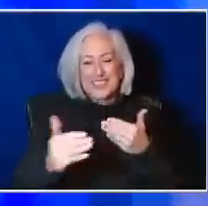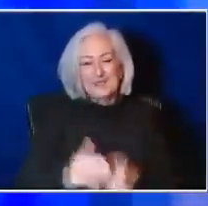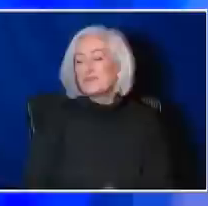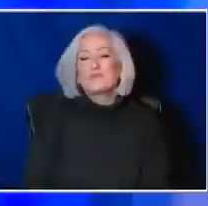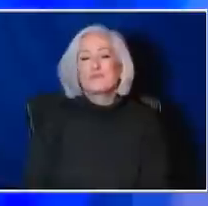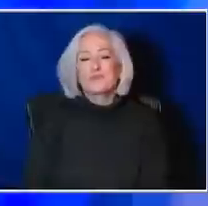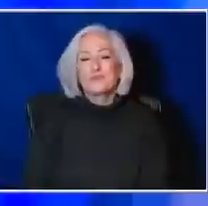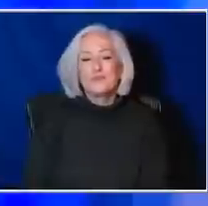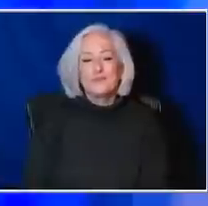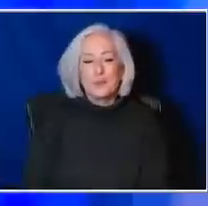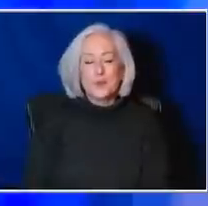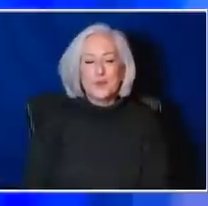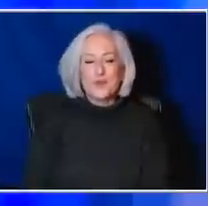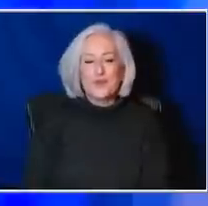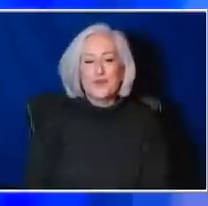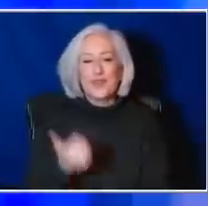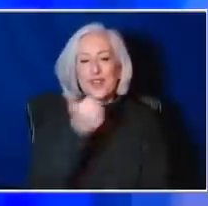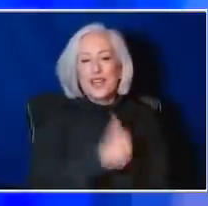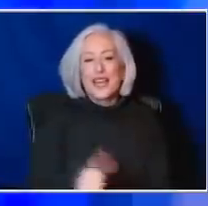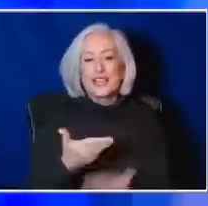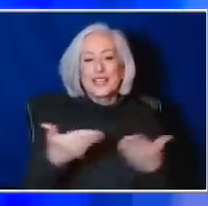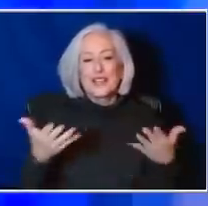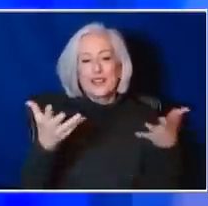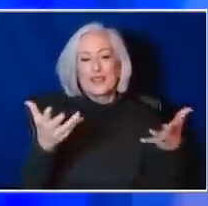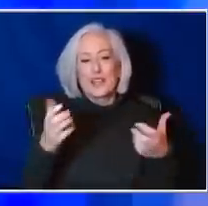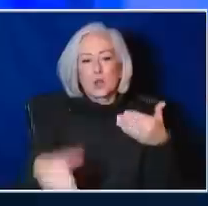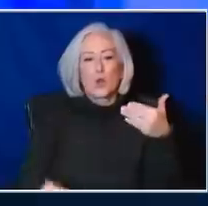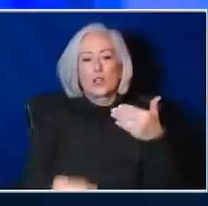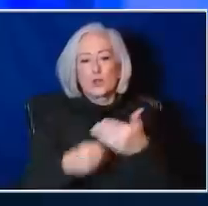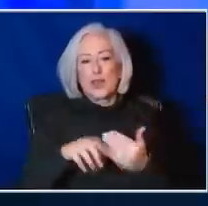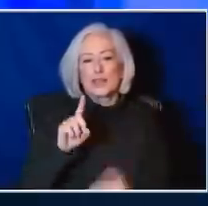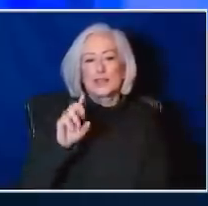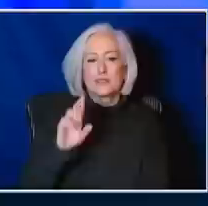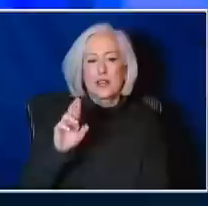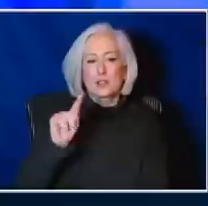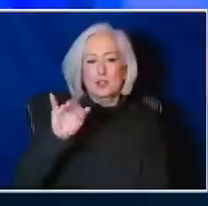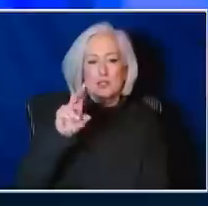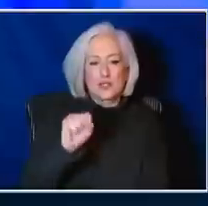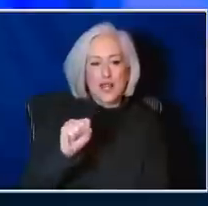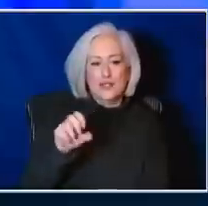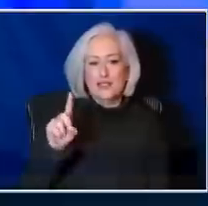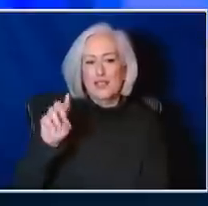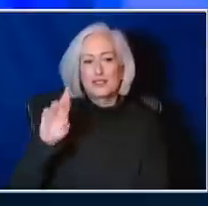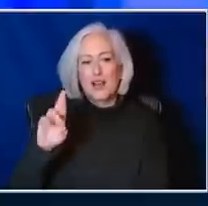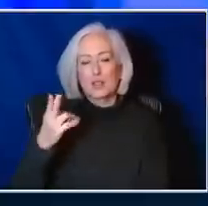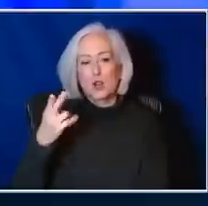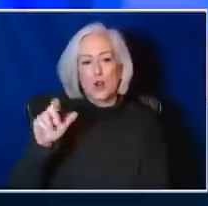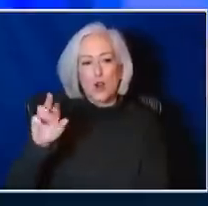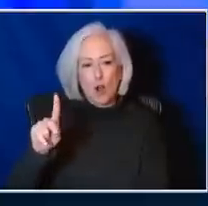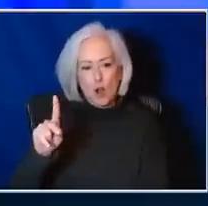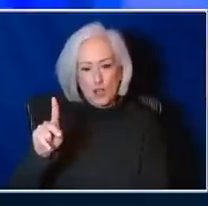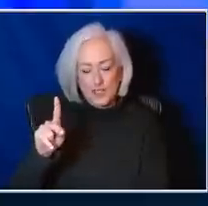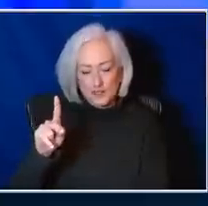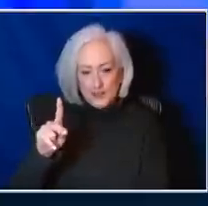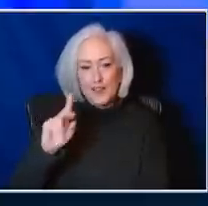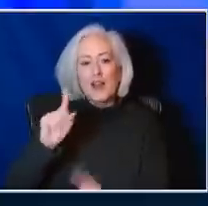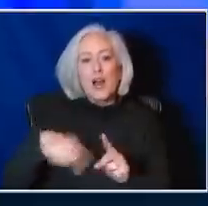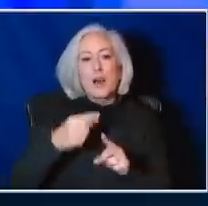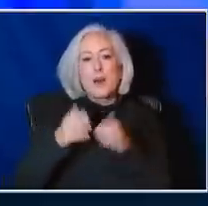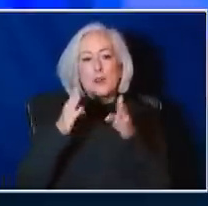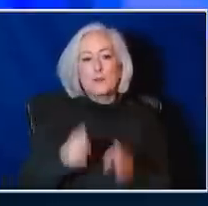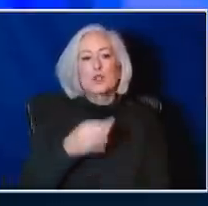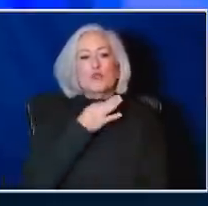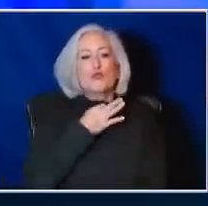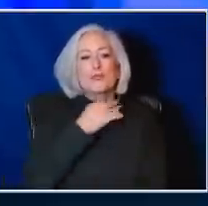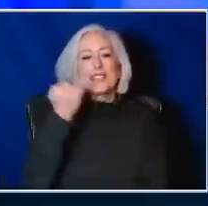keep going on that. Was there anything you wanted to add Dr. Stites or Dr. Hawkinson, believe you wanted to add on the person who wondered if they needed a